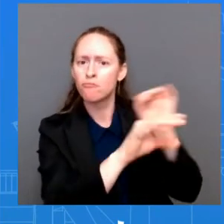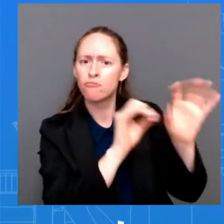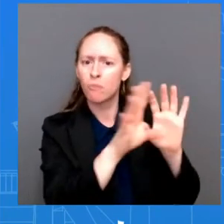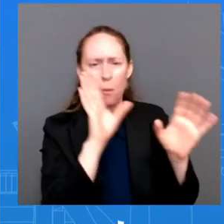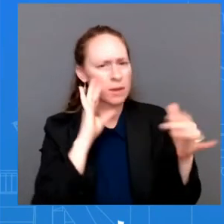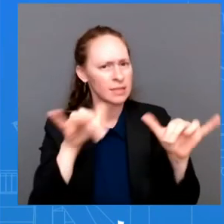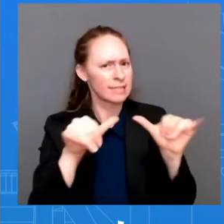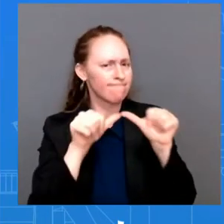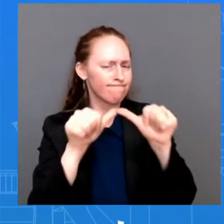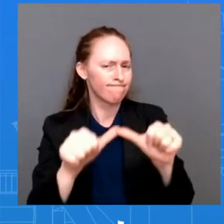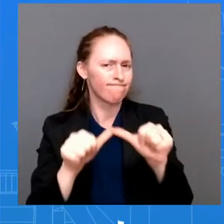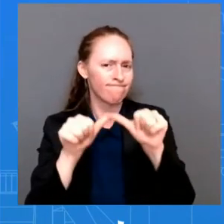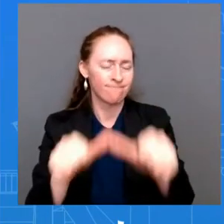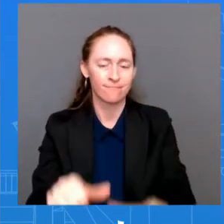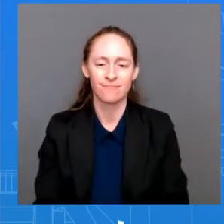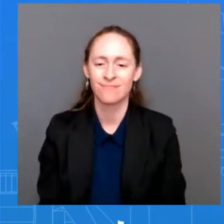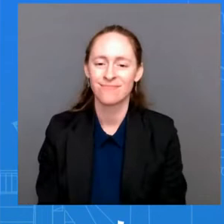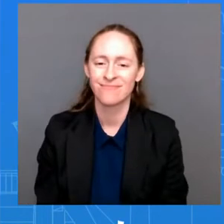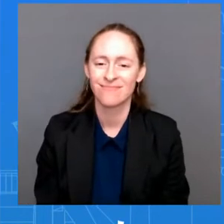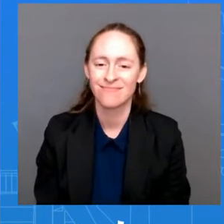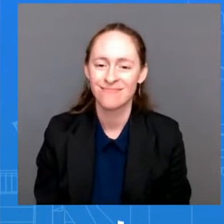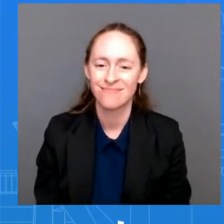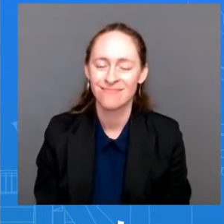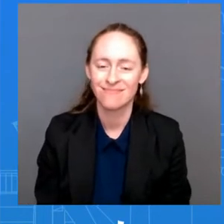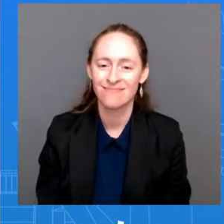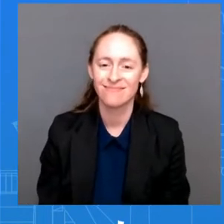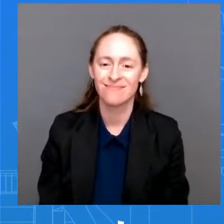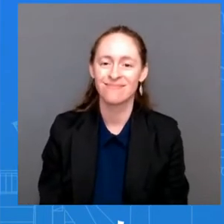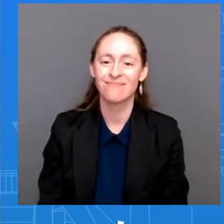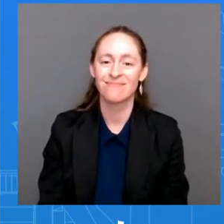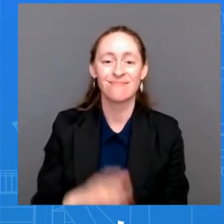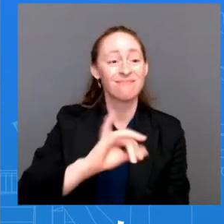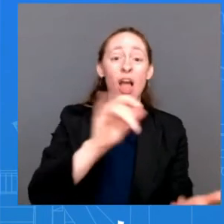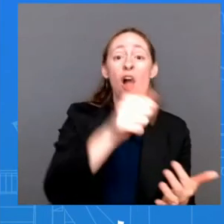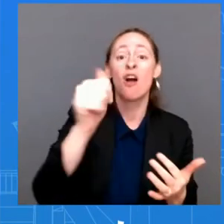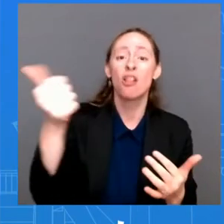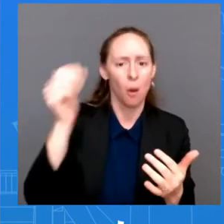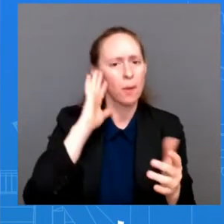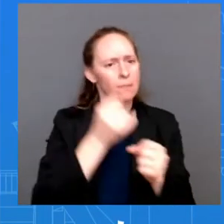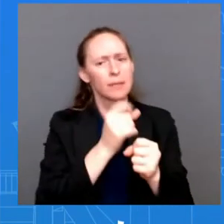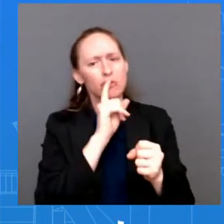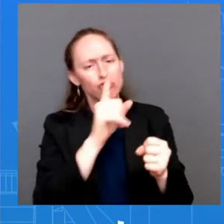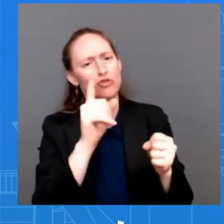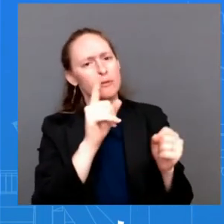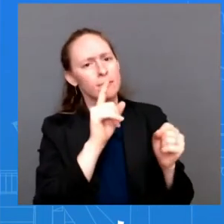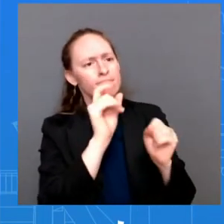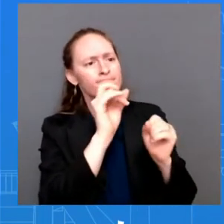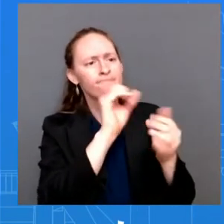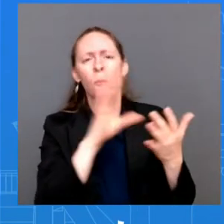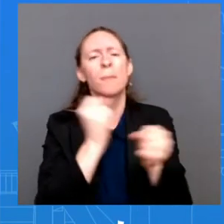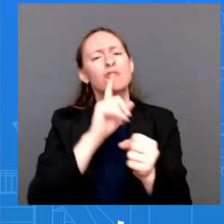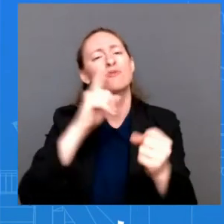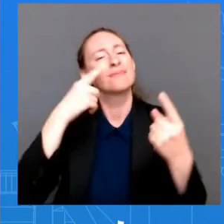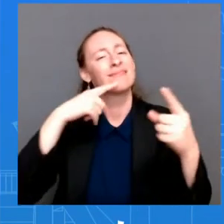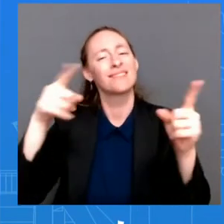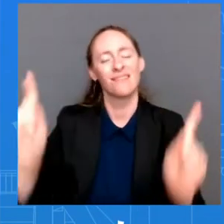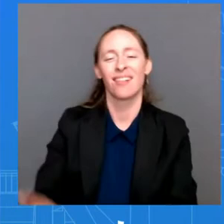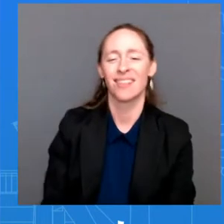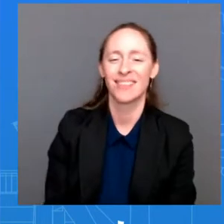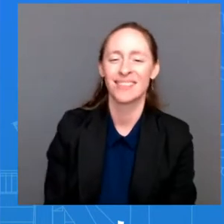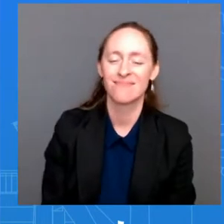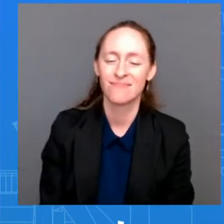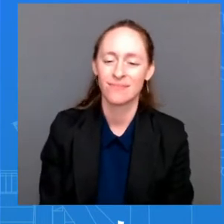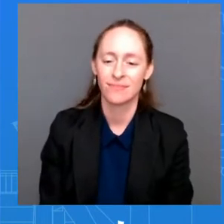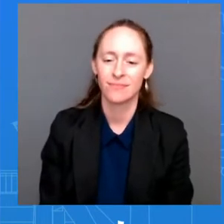anything else that she needs to make sure she has a successful visit. The a follow-up. The John. Thank you. You've been emphasizing